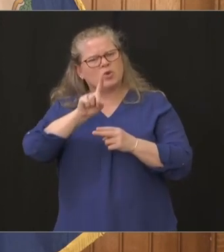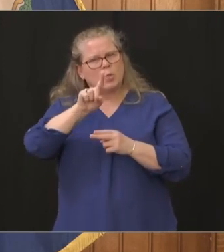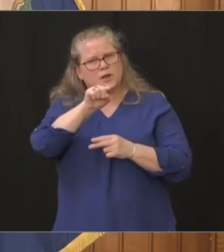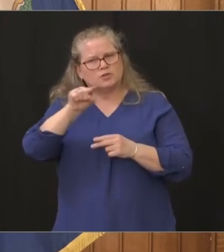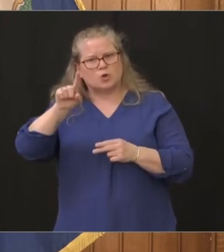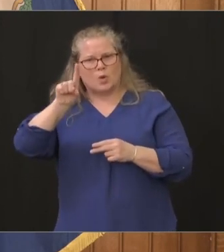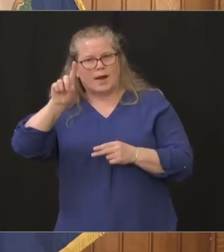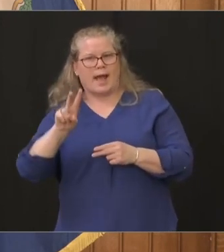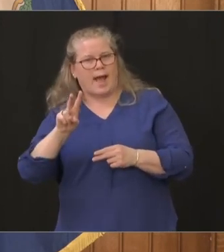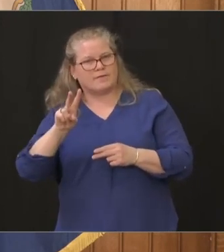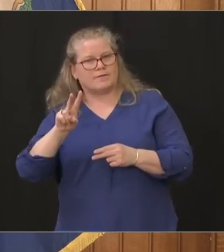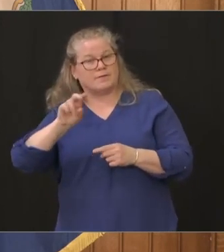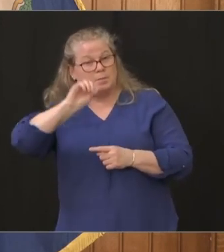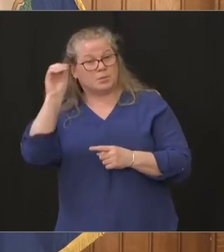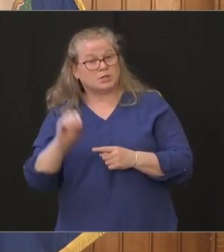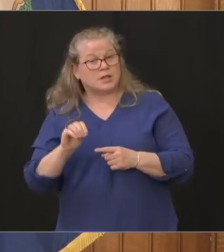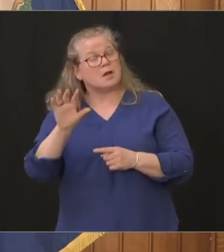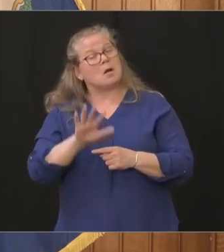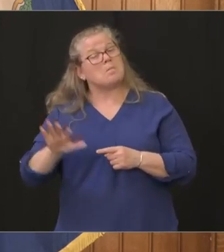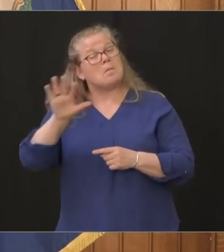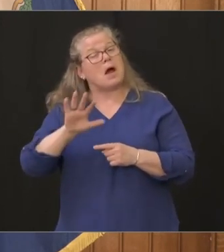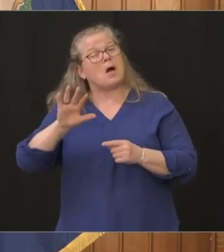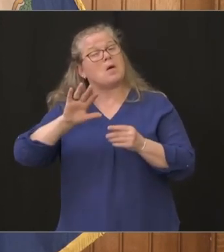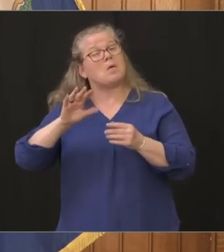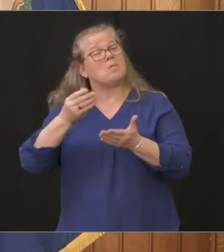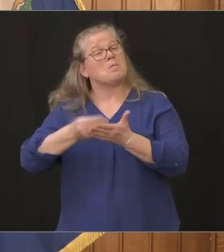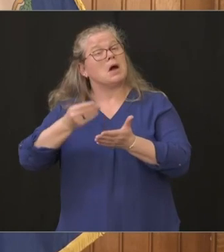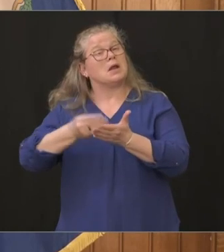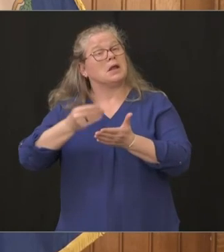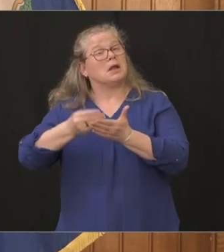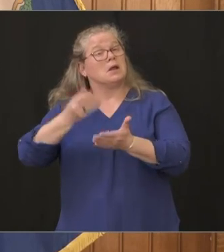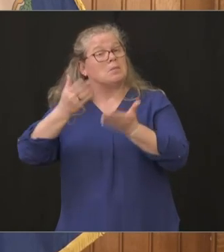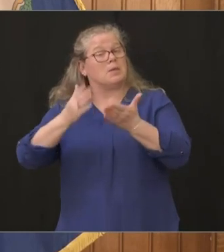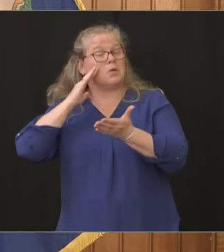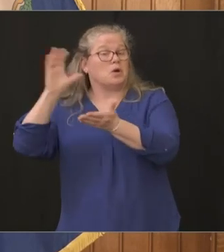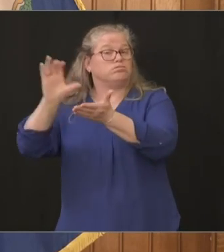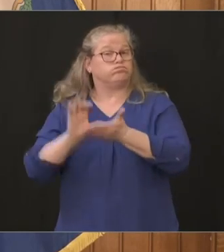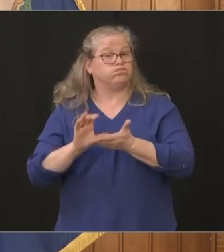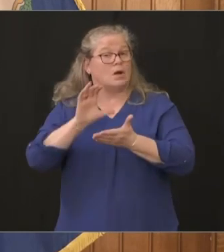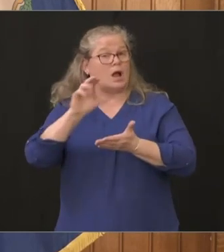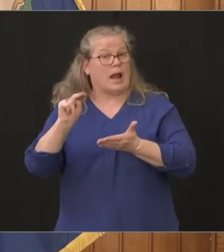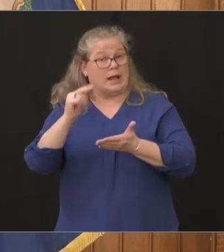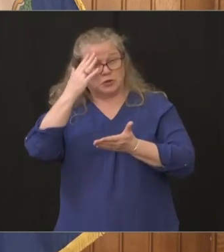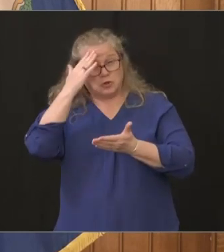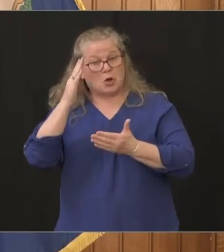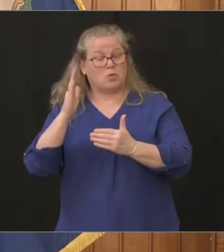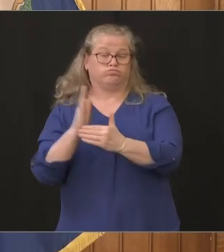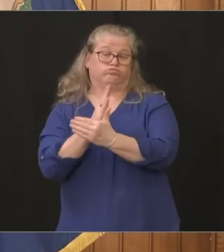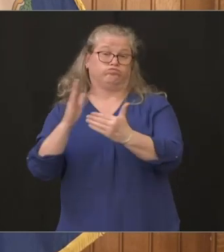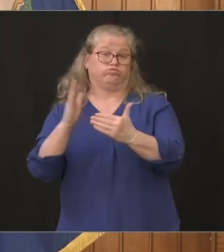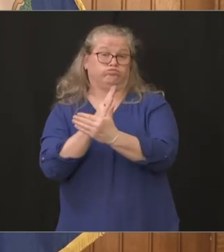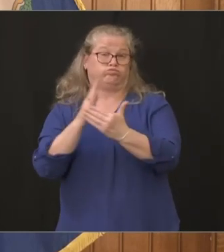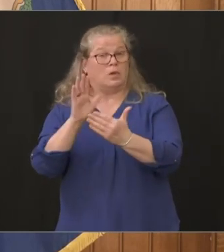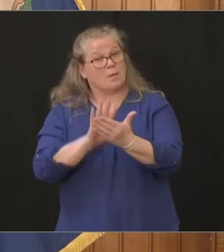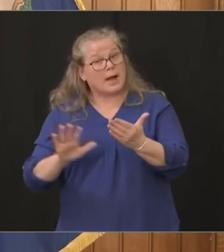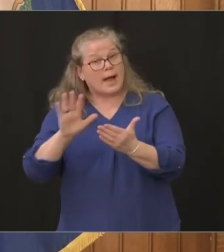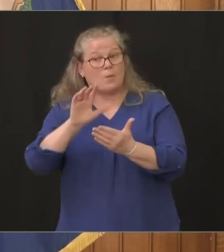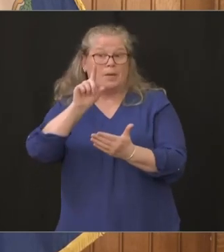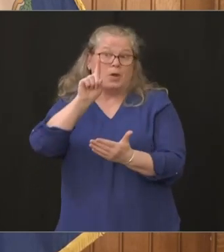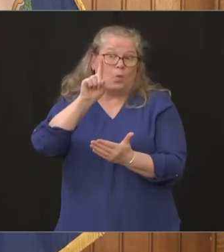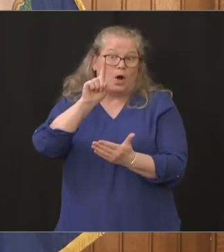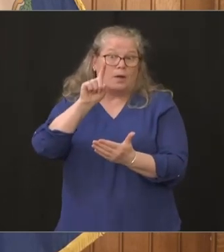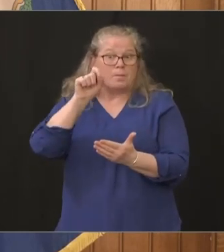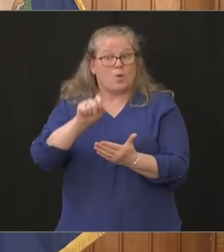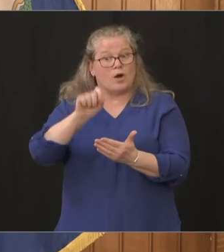do you know how much money may be coming to connecticut or or or range obviously you don't know the precise number but are we talking a billion and a half